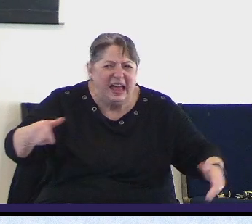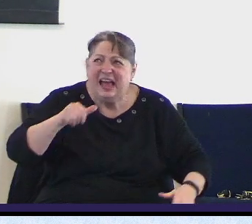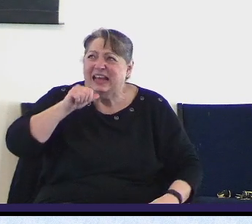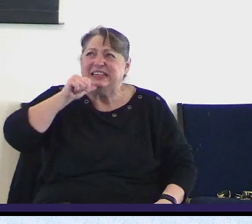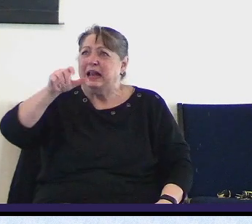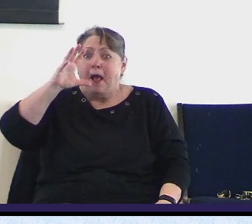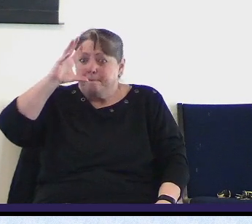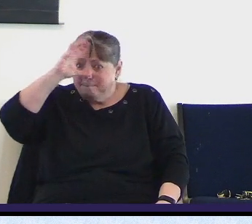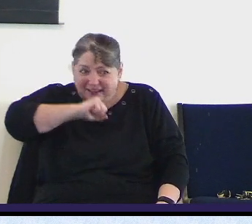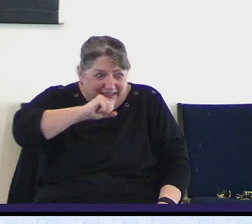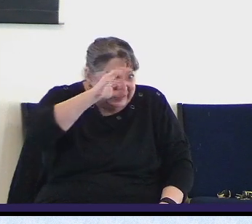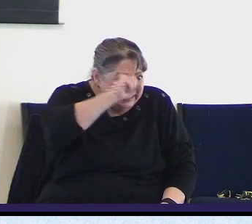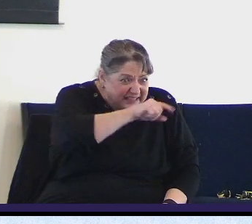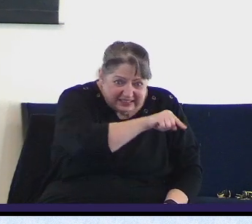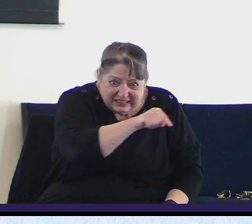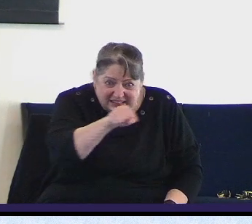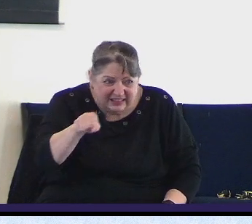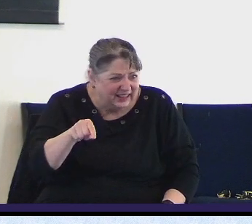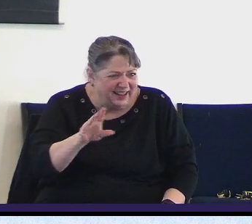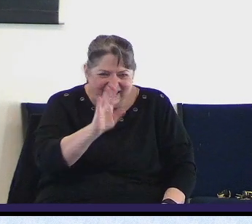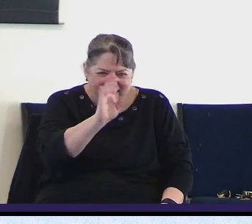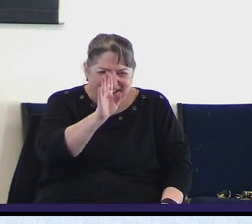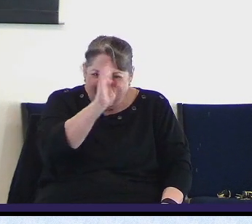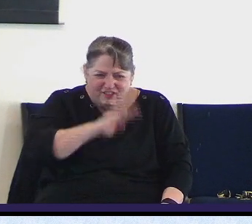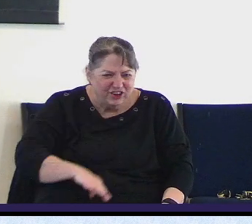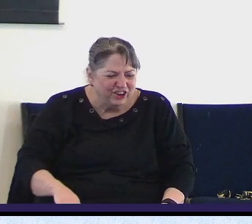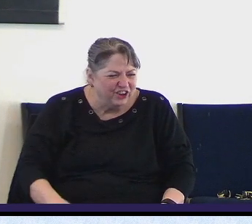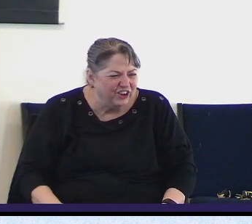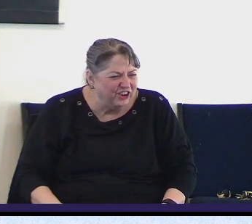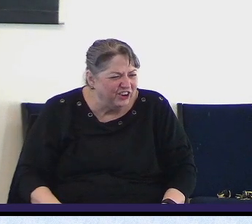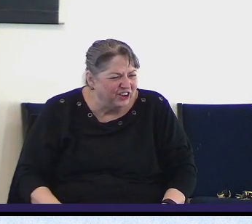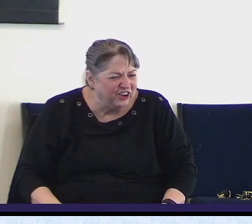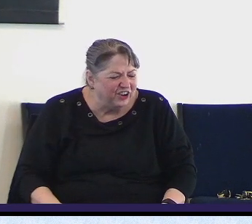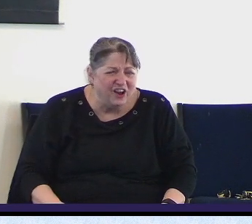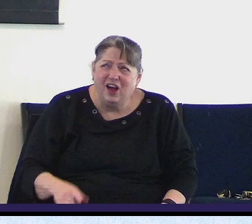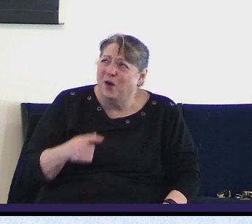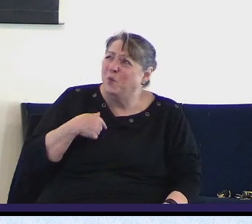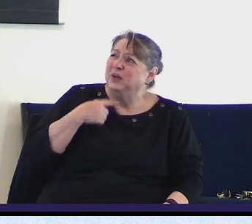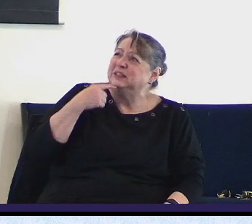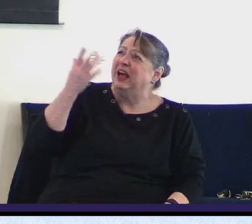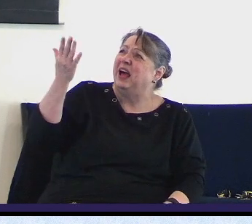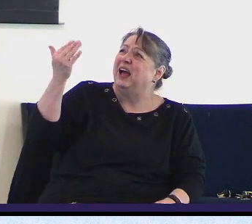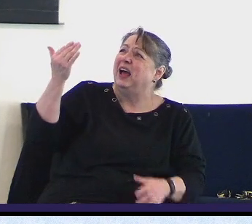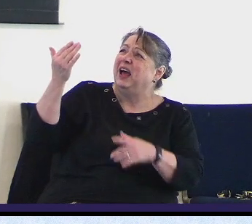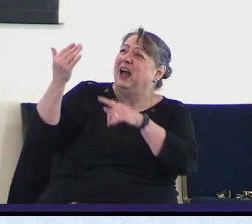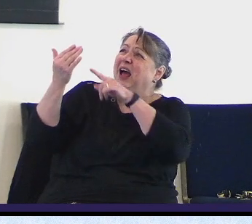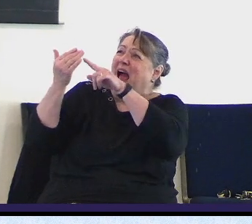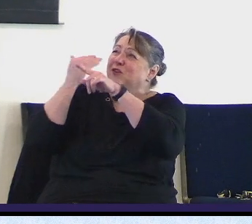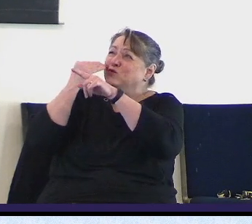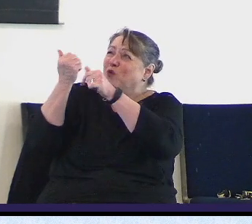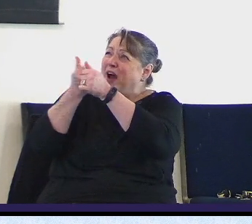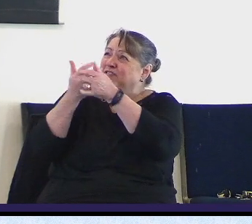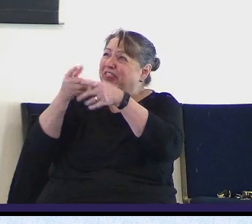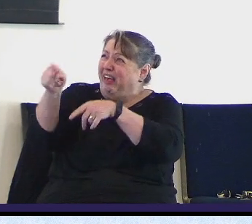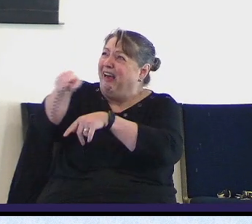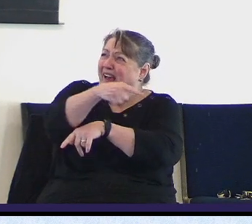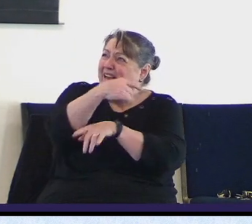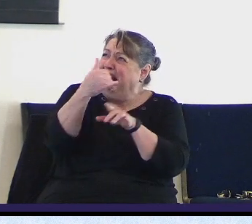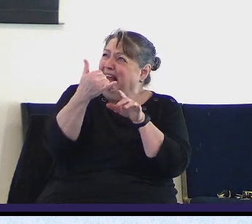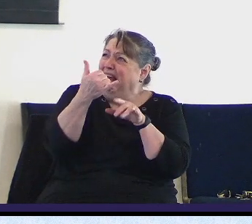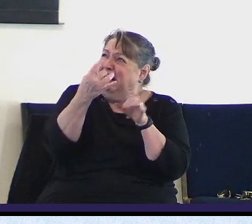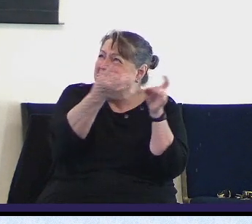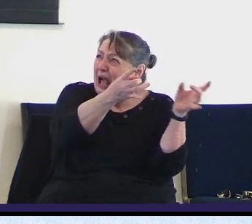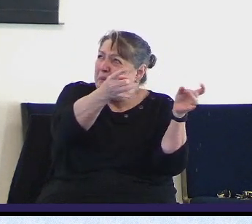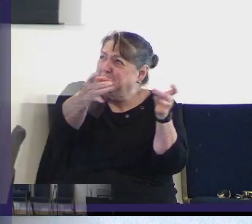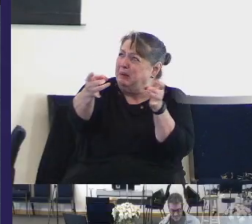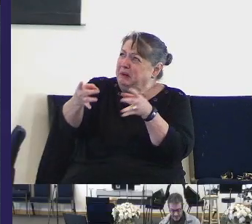happening in other words we don't need to remind God of what's happening we can just ask him what is it that he wants us to do and the words